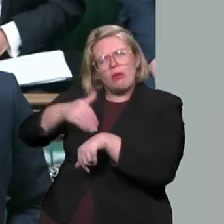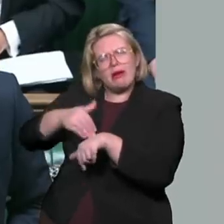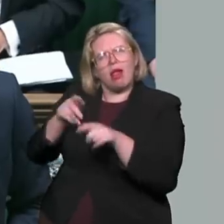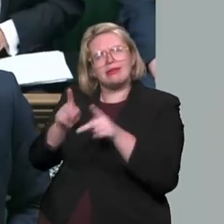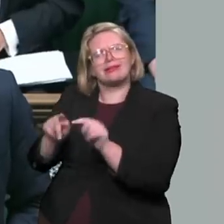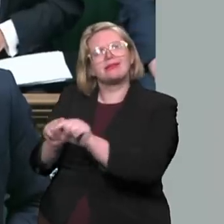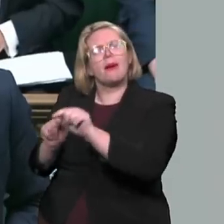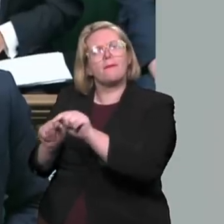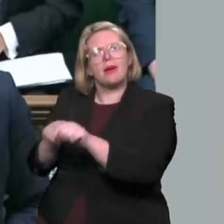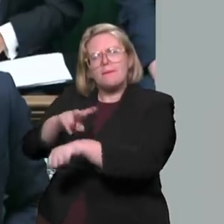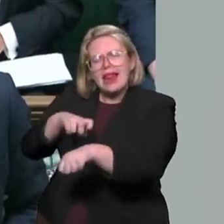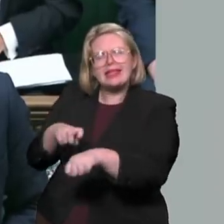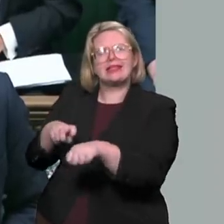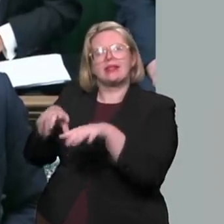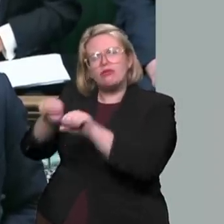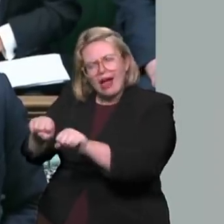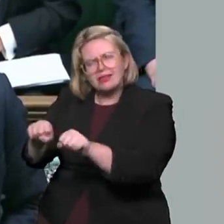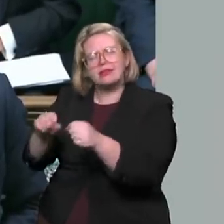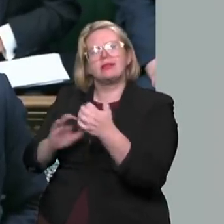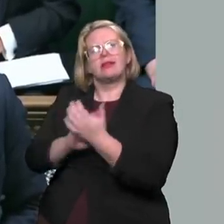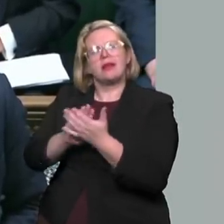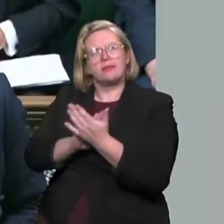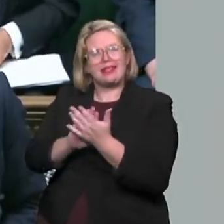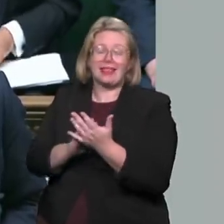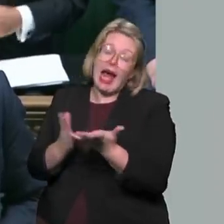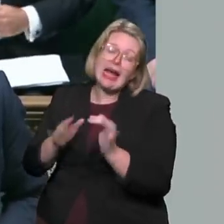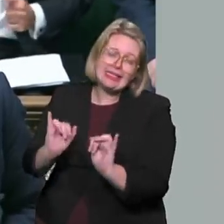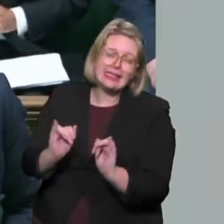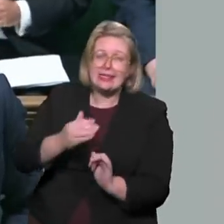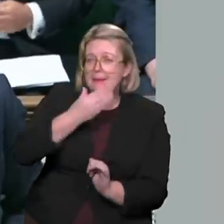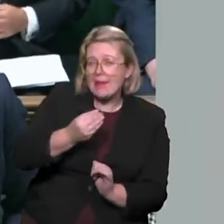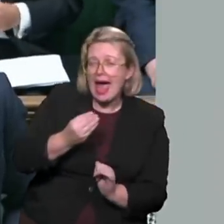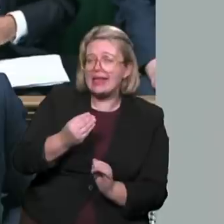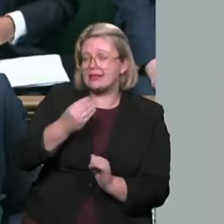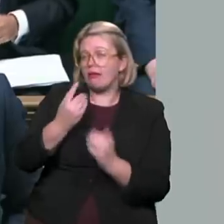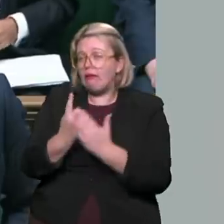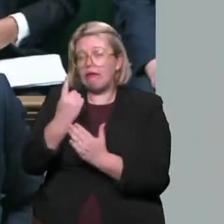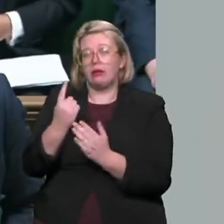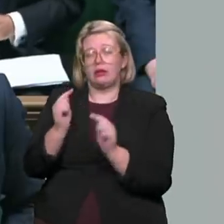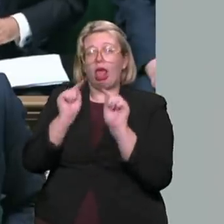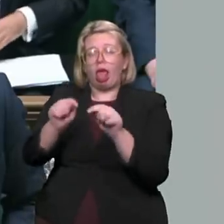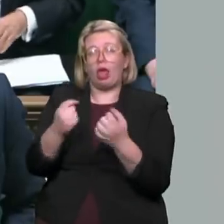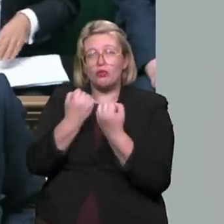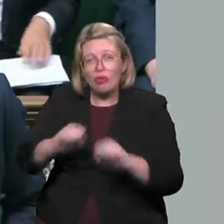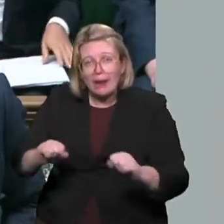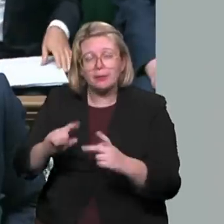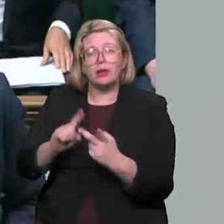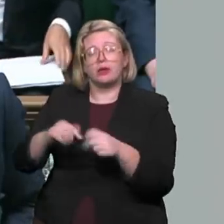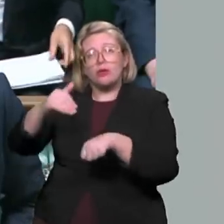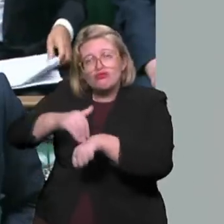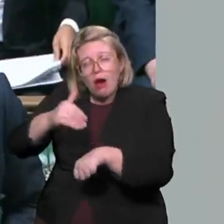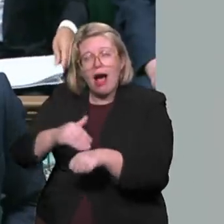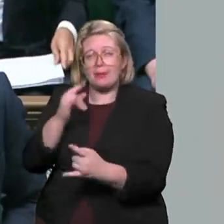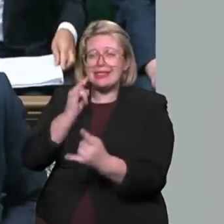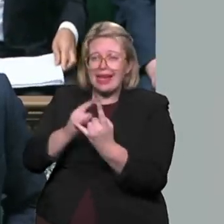to ensure that men, and I'm afraid it is almost always men, get prosecuted for rape and for crimes of serious sexual